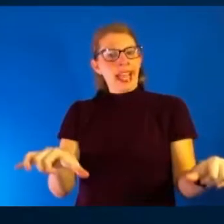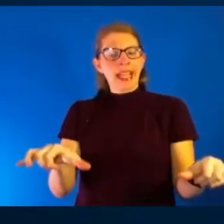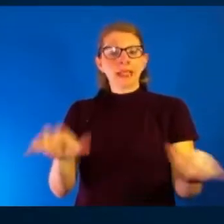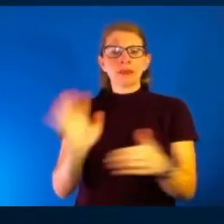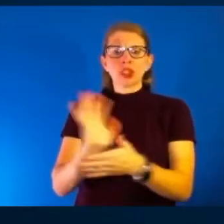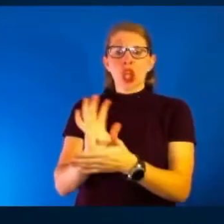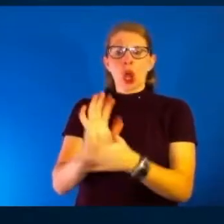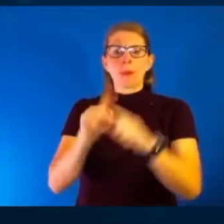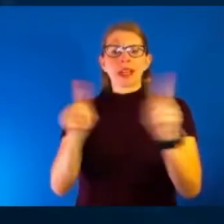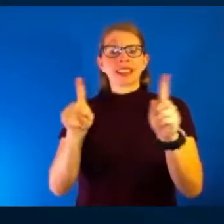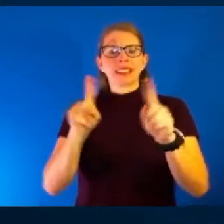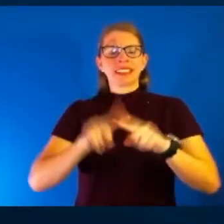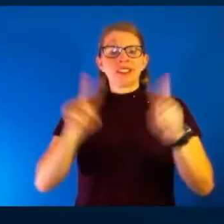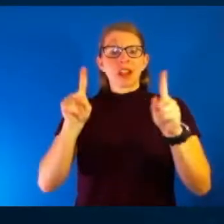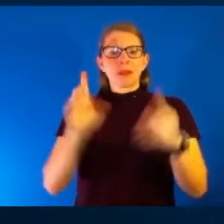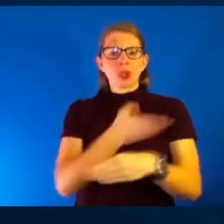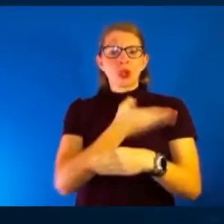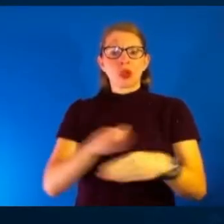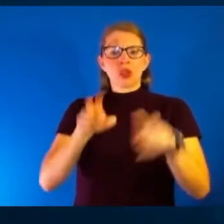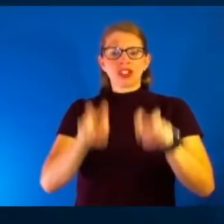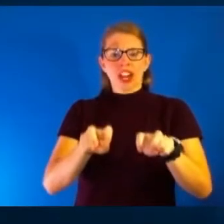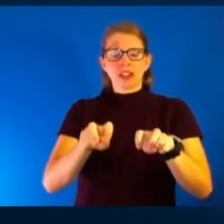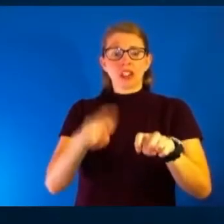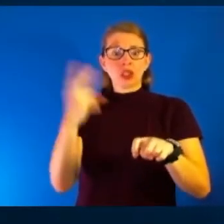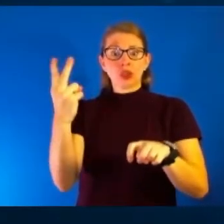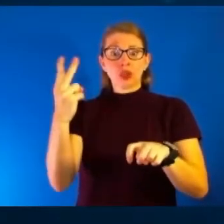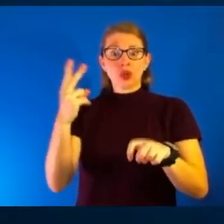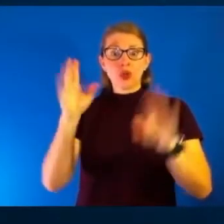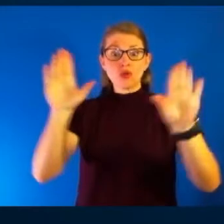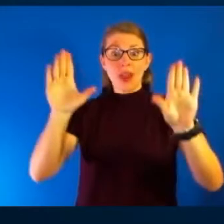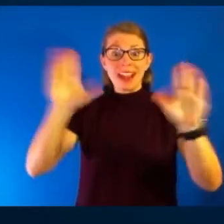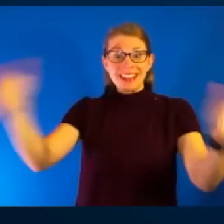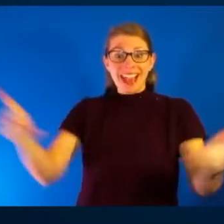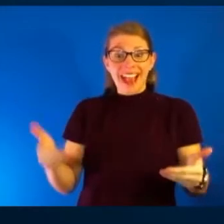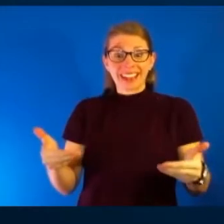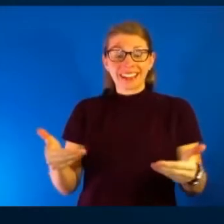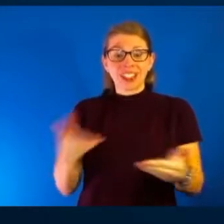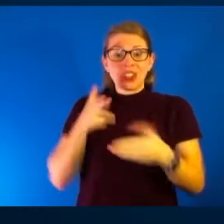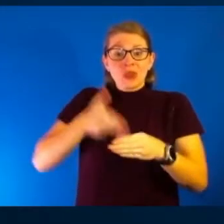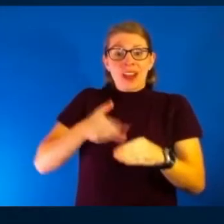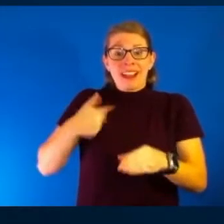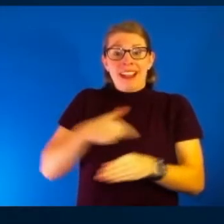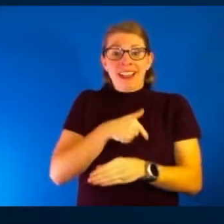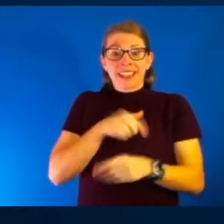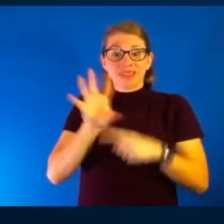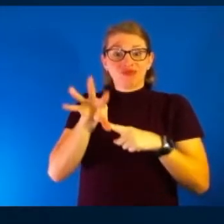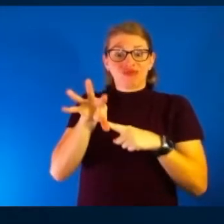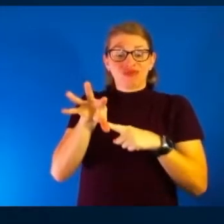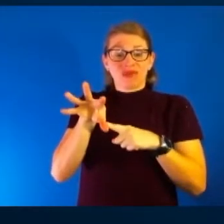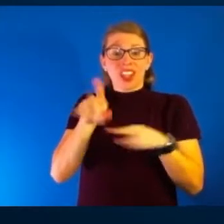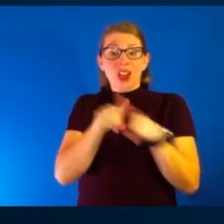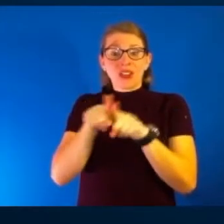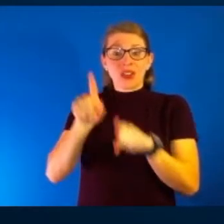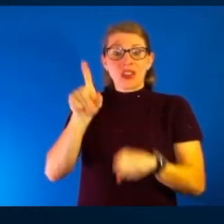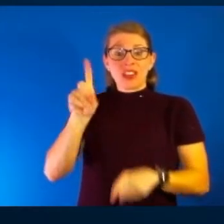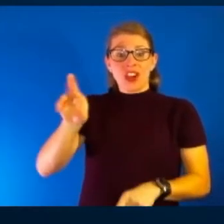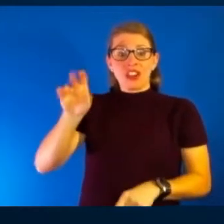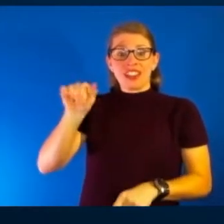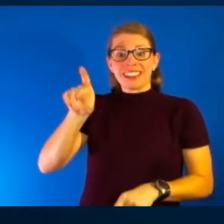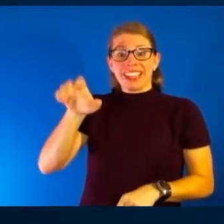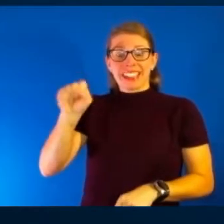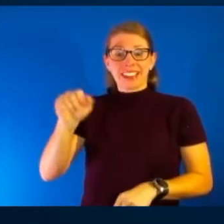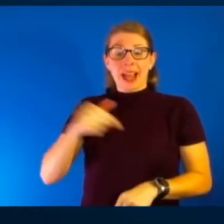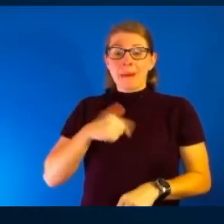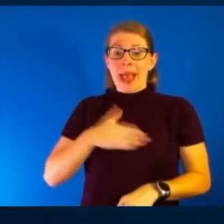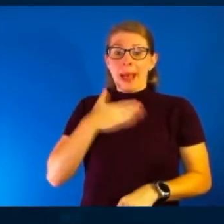we have two great guests in studio and Dr. Steve Stites with us. So I am happy to be bumped down the hall and let Stites